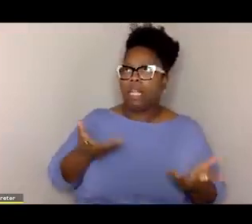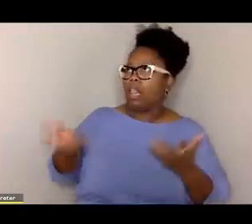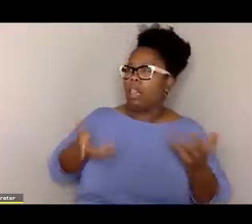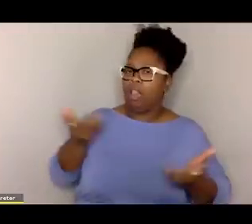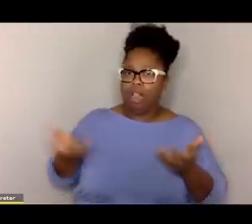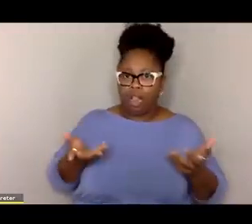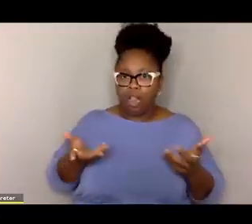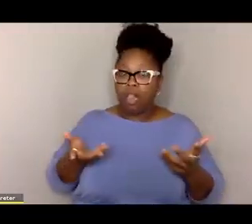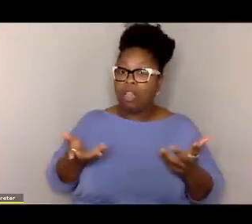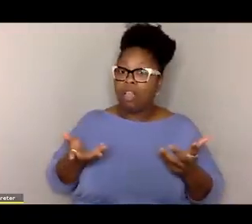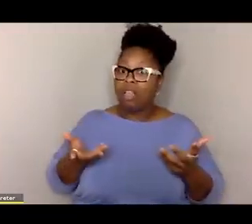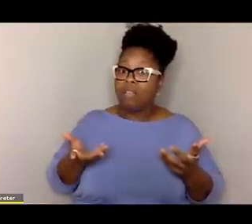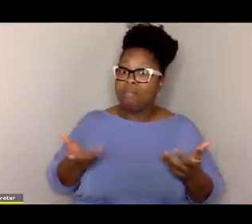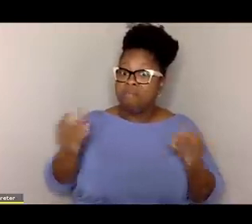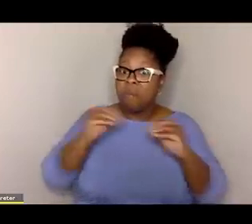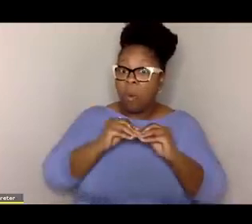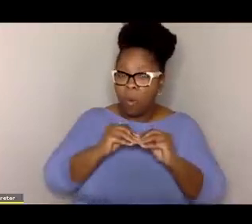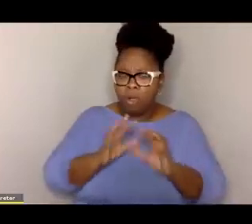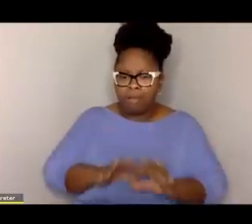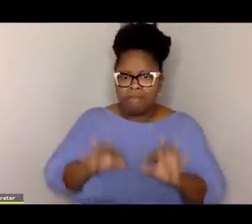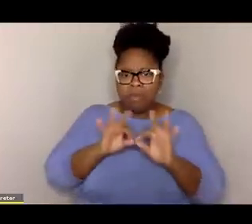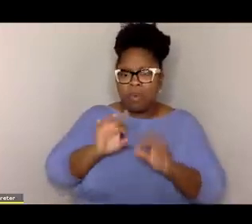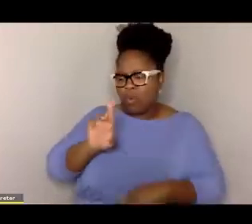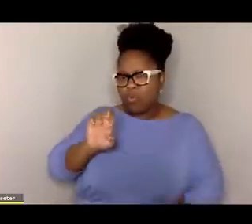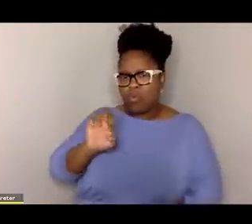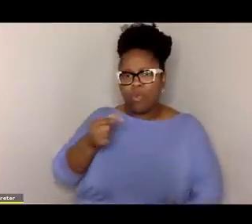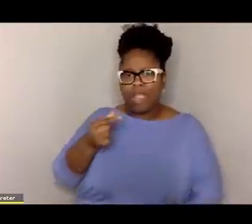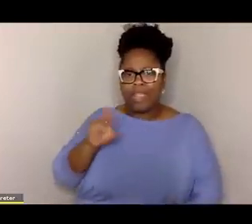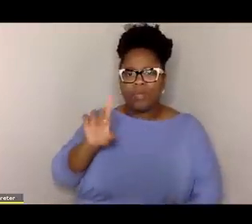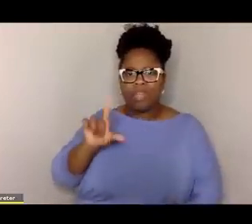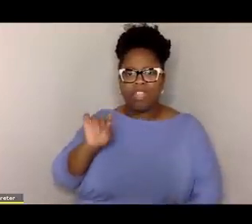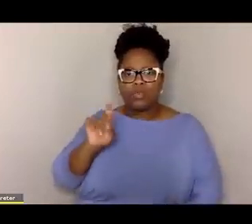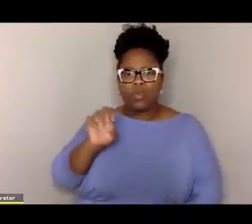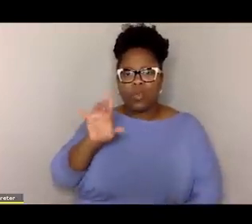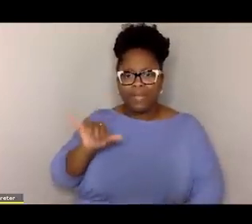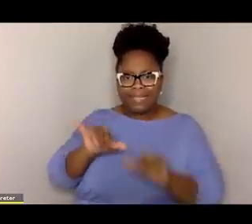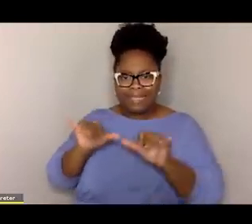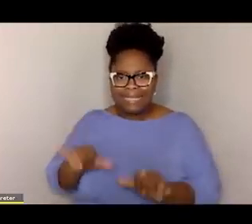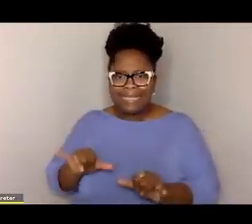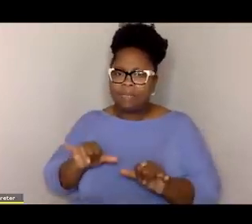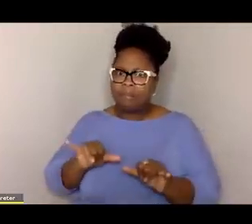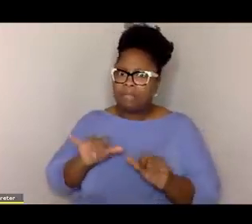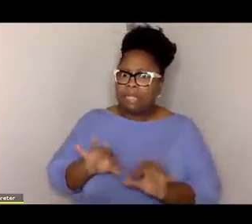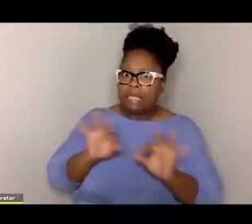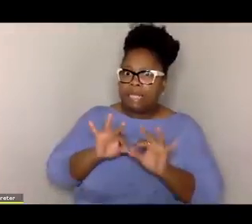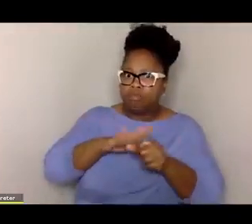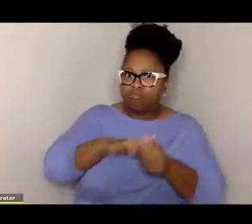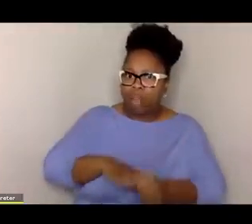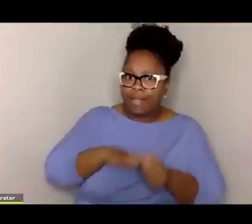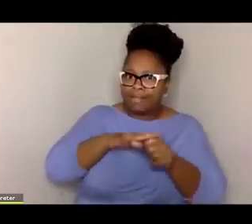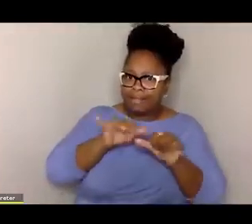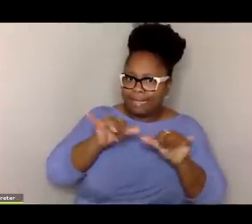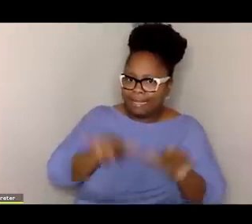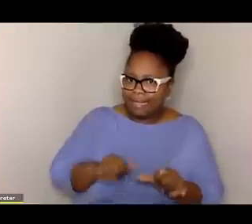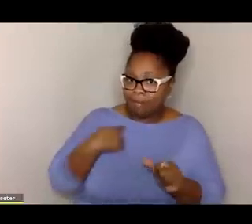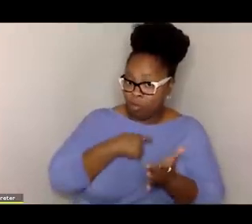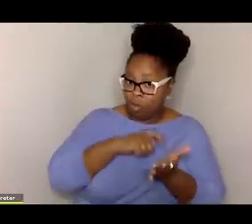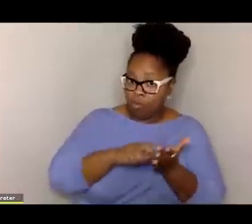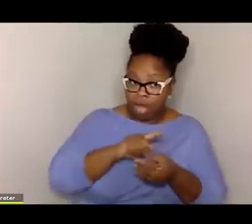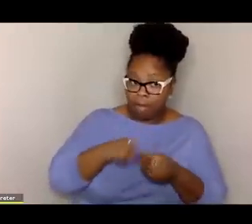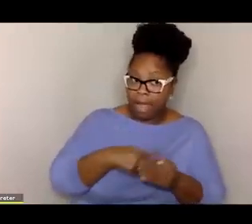is happening. And furthermore, these key regulatory systems, these key stress response systems that we write about,